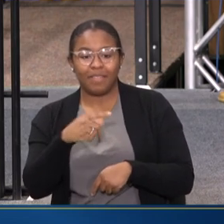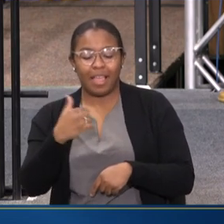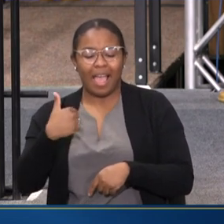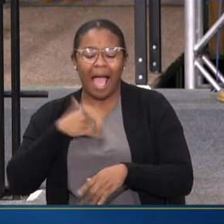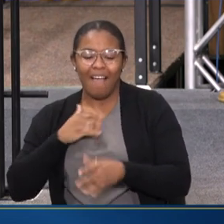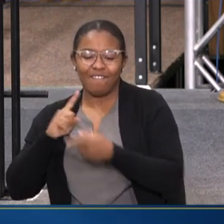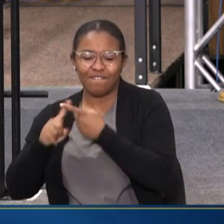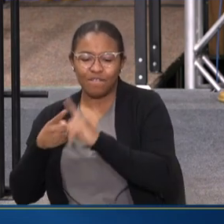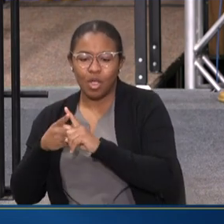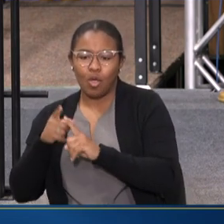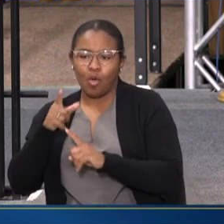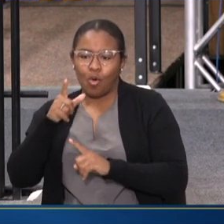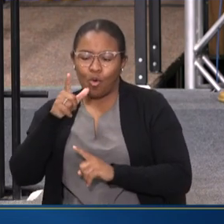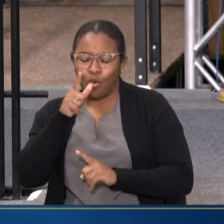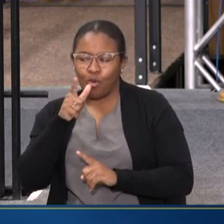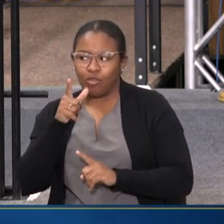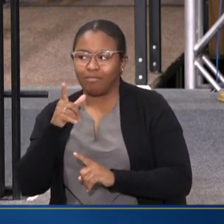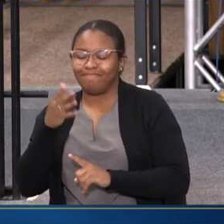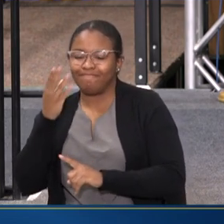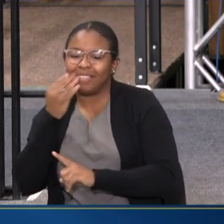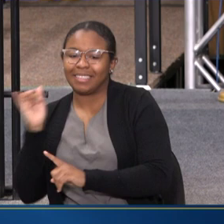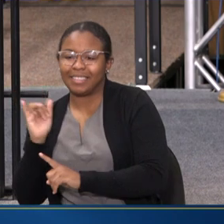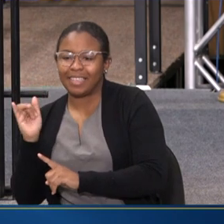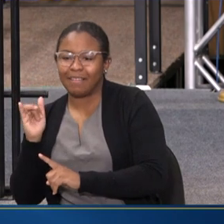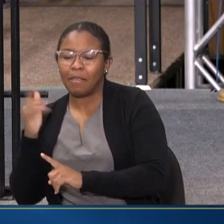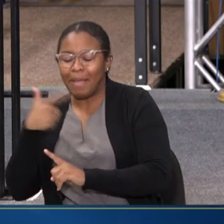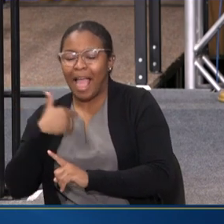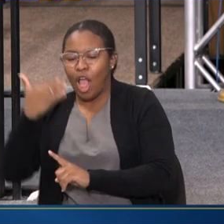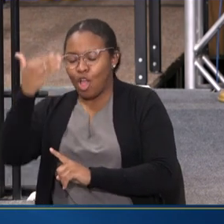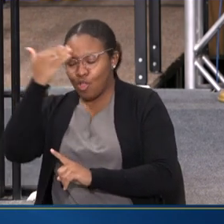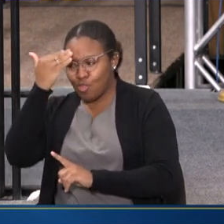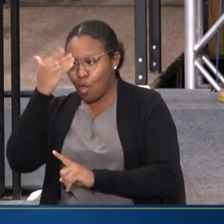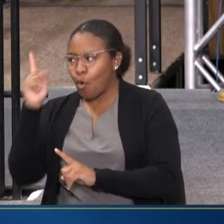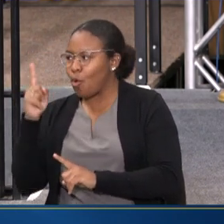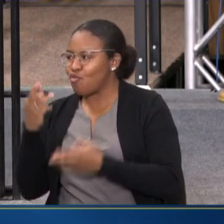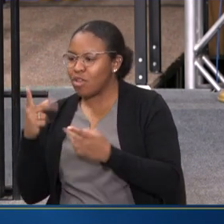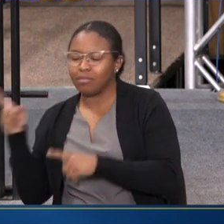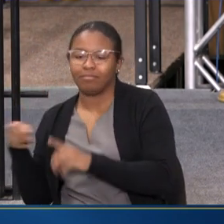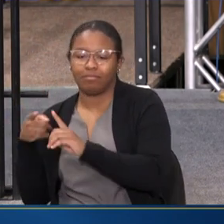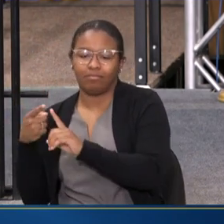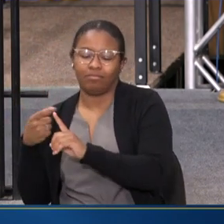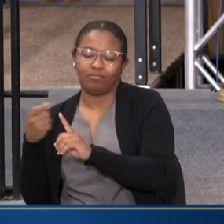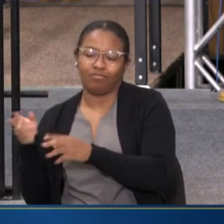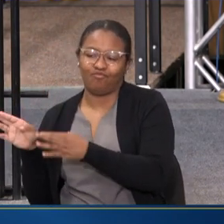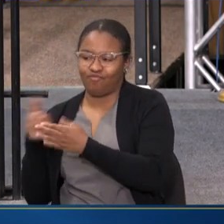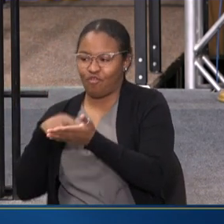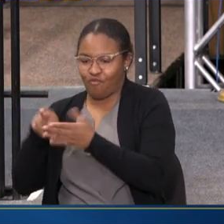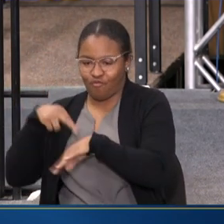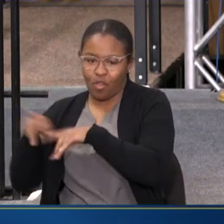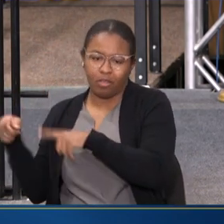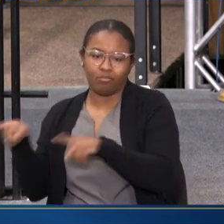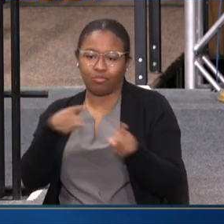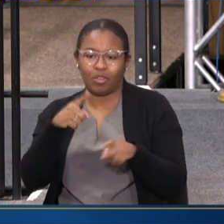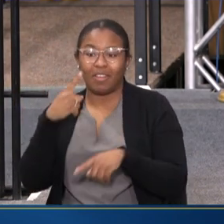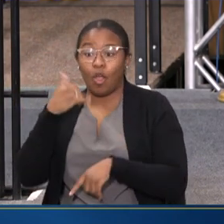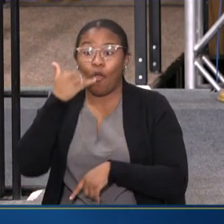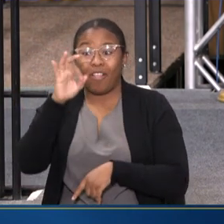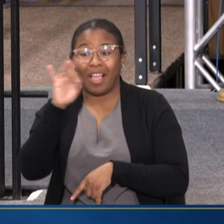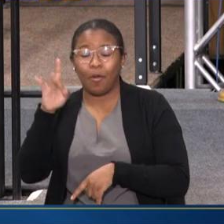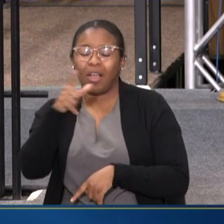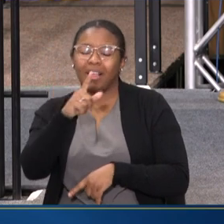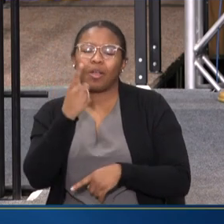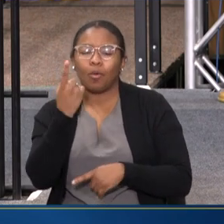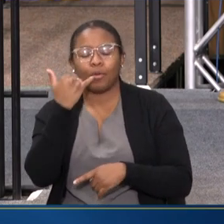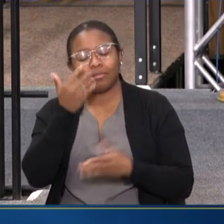A FRIEND WHO'S ABOUT TO DO THE SAME THING. BUT NOW I KNOW WHERE THEY CAN GO. BECAUSE WHEN I CALL 988, NOT JUST THAT I HAVE SOMEONE TO COMFORT ME AND